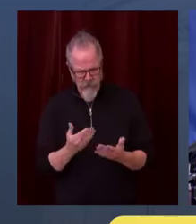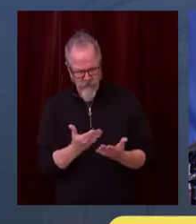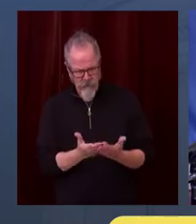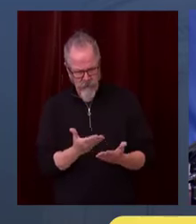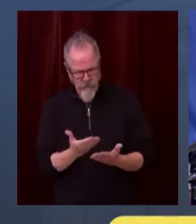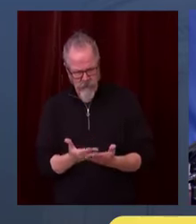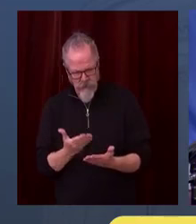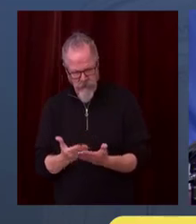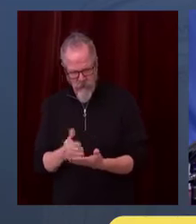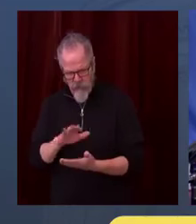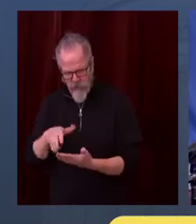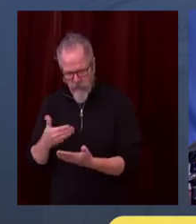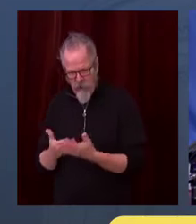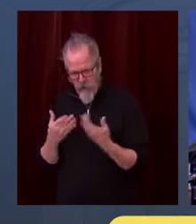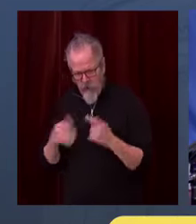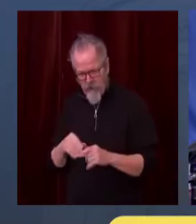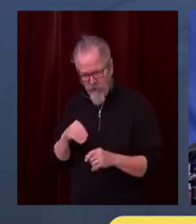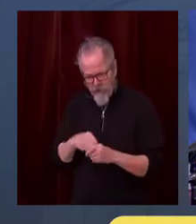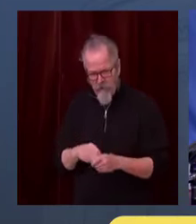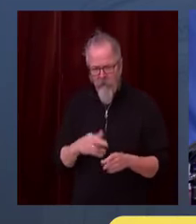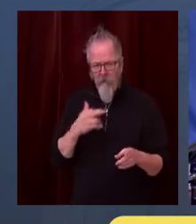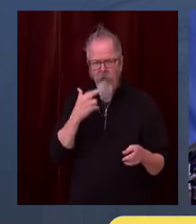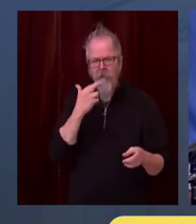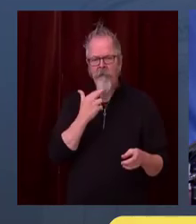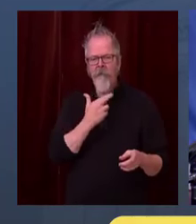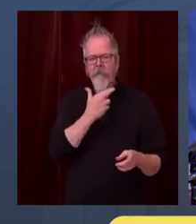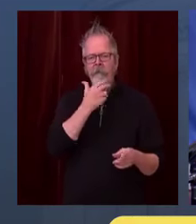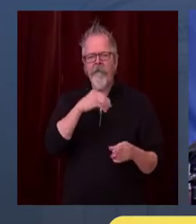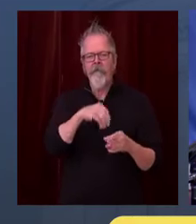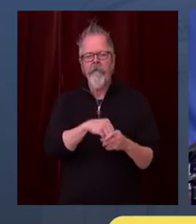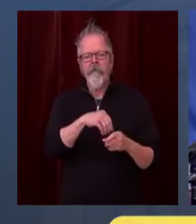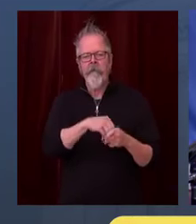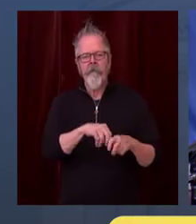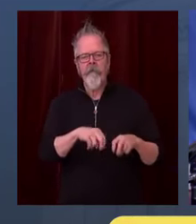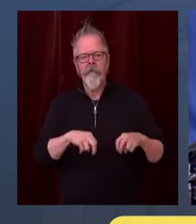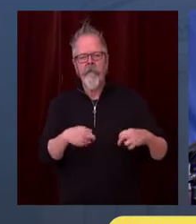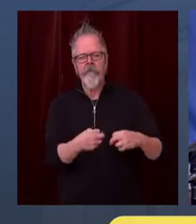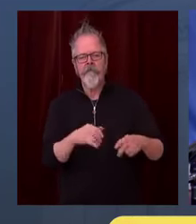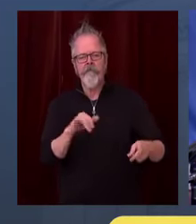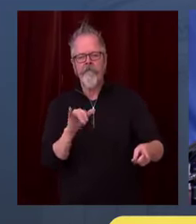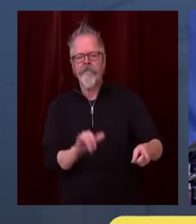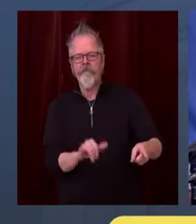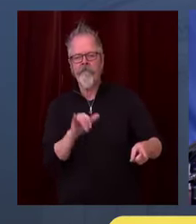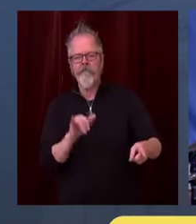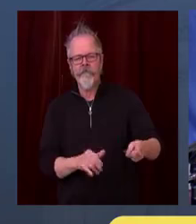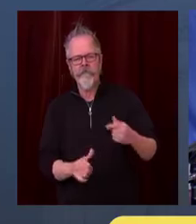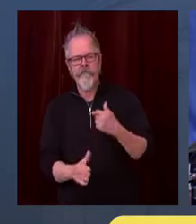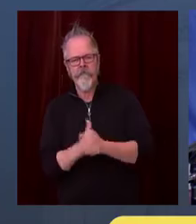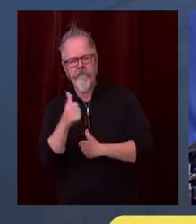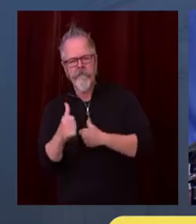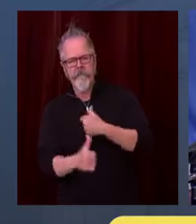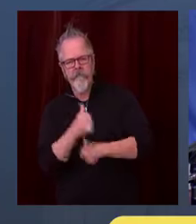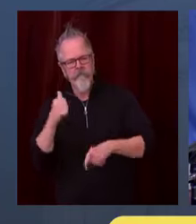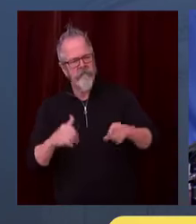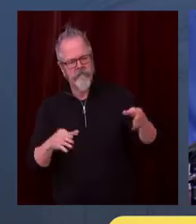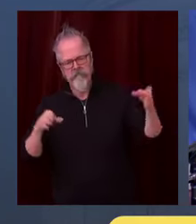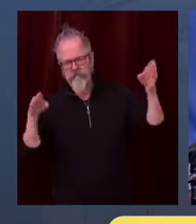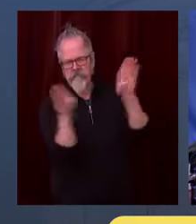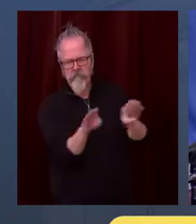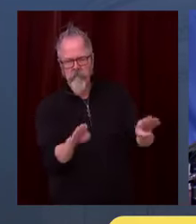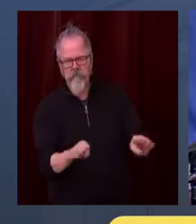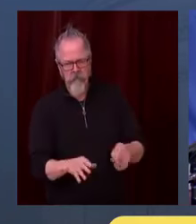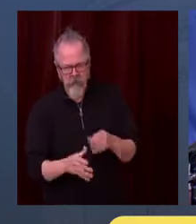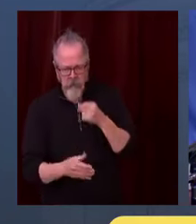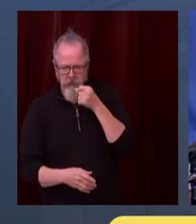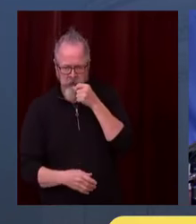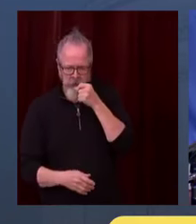in this who creates those kind of opportunities, which includes people at home. Now, one of the things I think the restaurateurs,